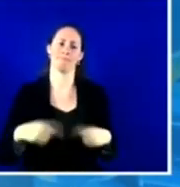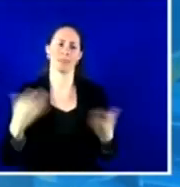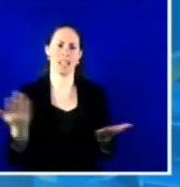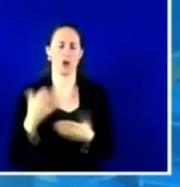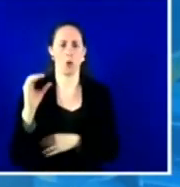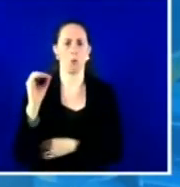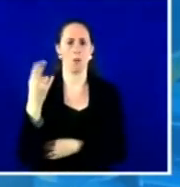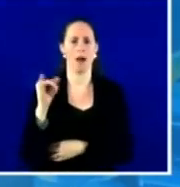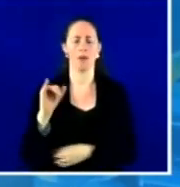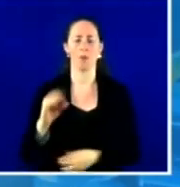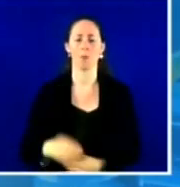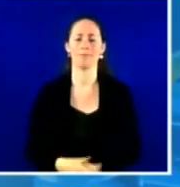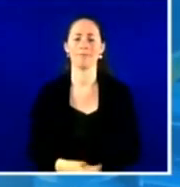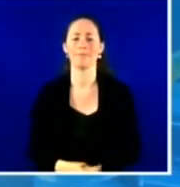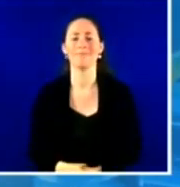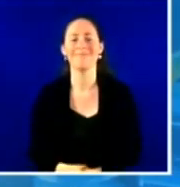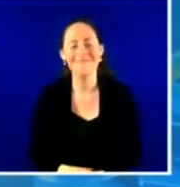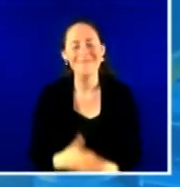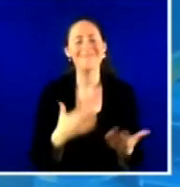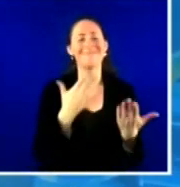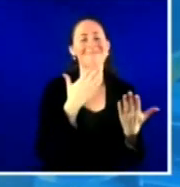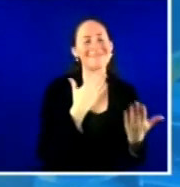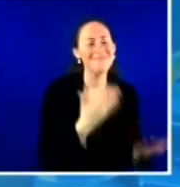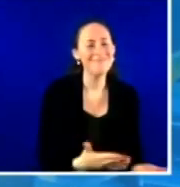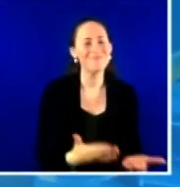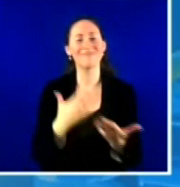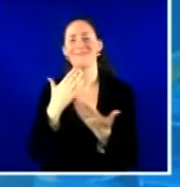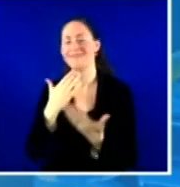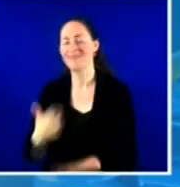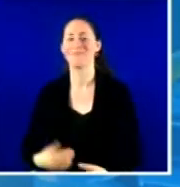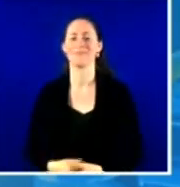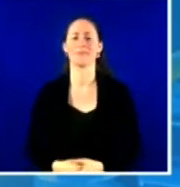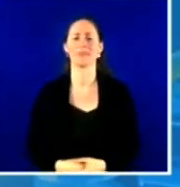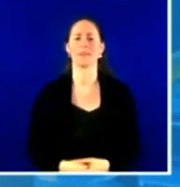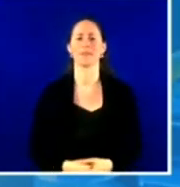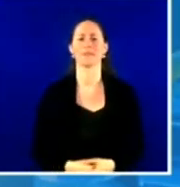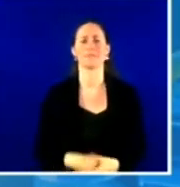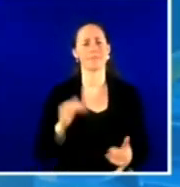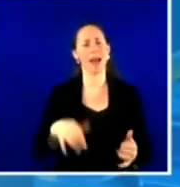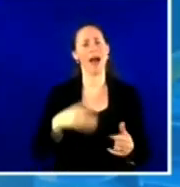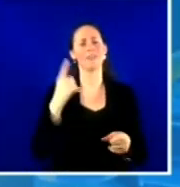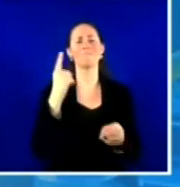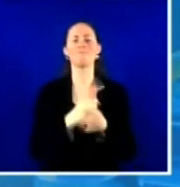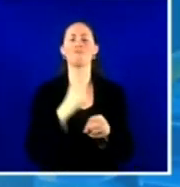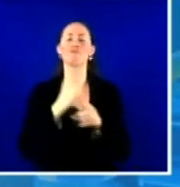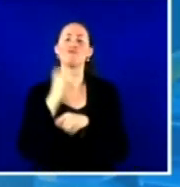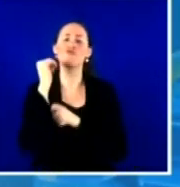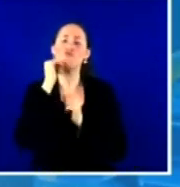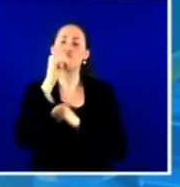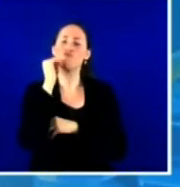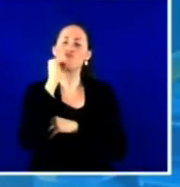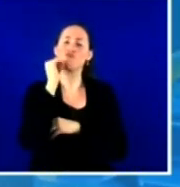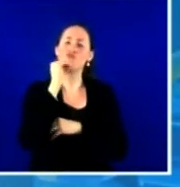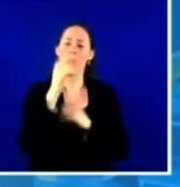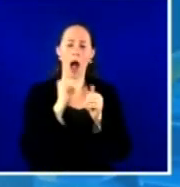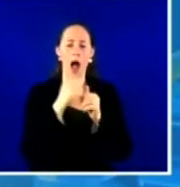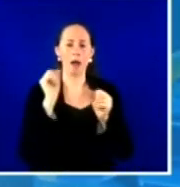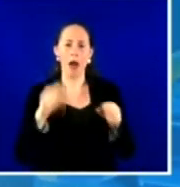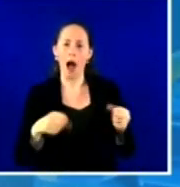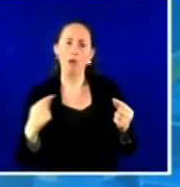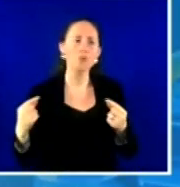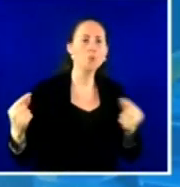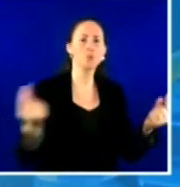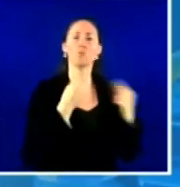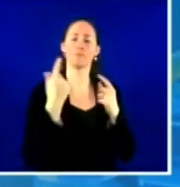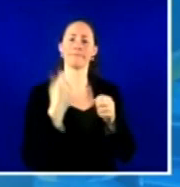the type of practical examples of things we need to do to be able to make vaccines more and more conveniently available